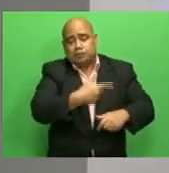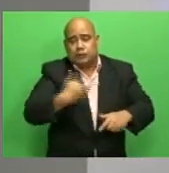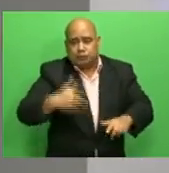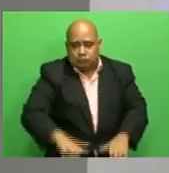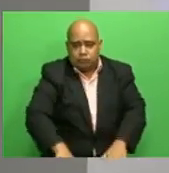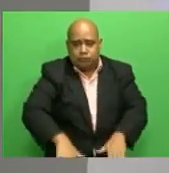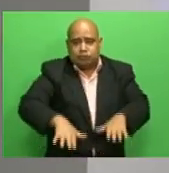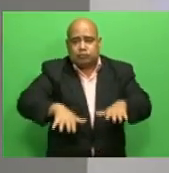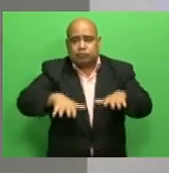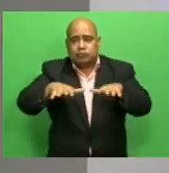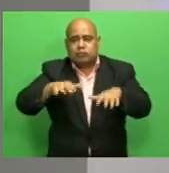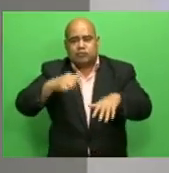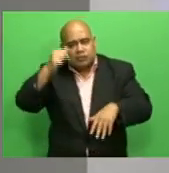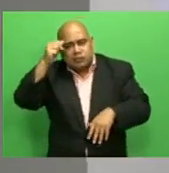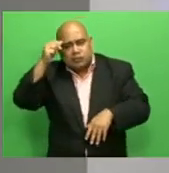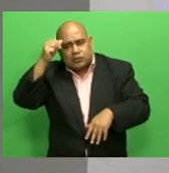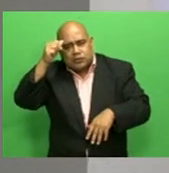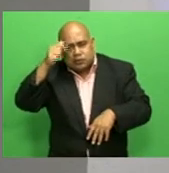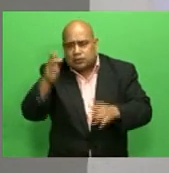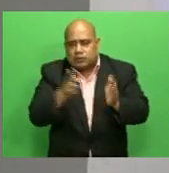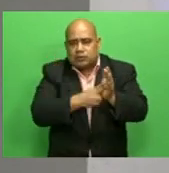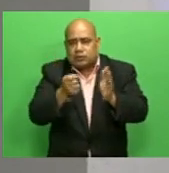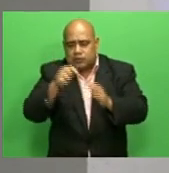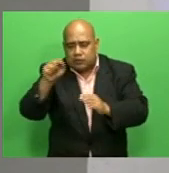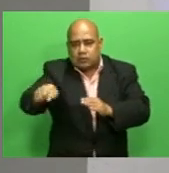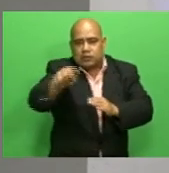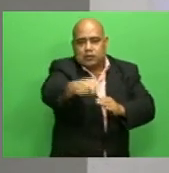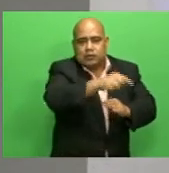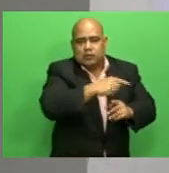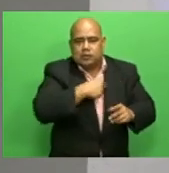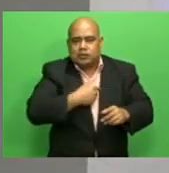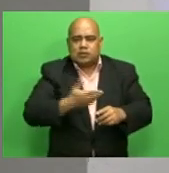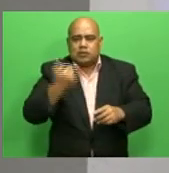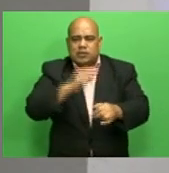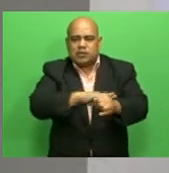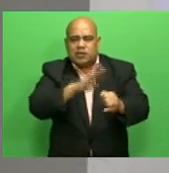who know Elaythian Dele Sao, we are in the last village of Elaythian Dele